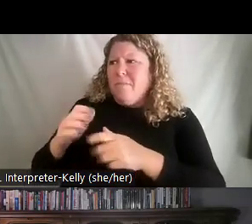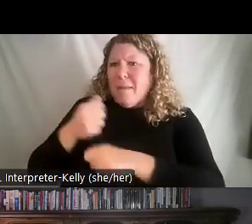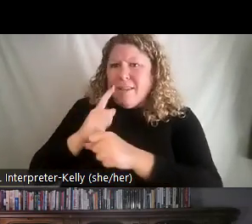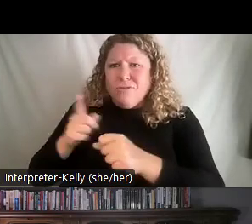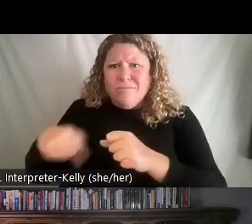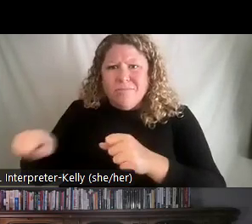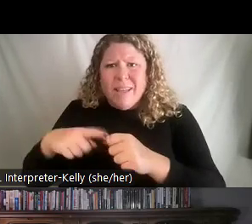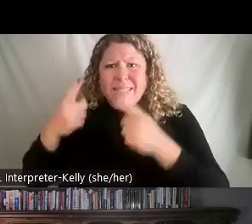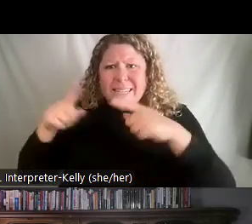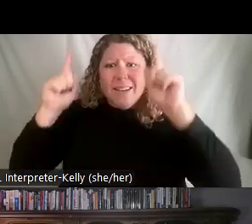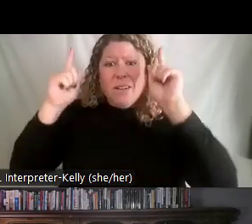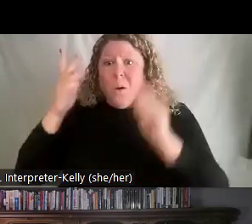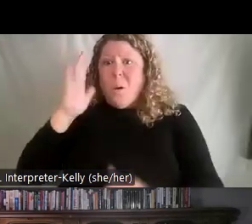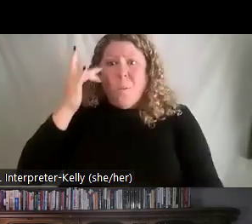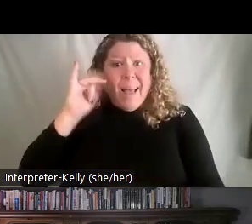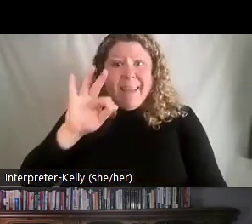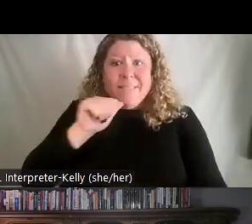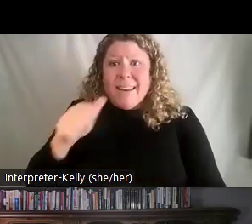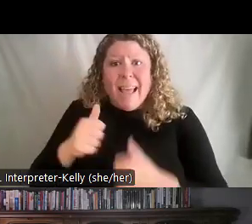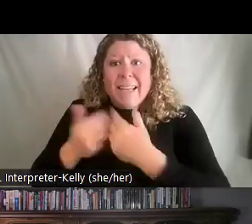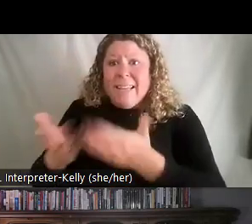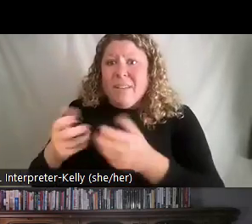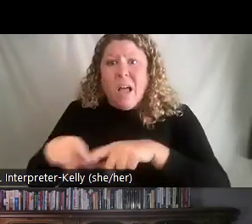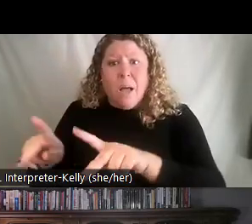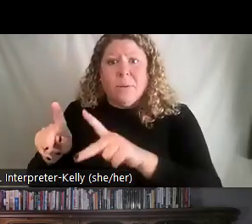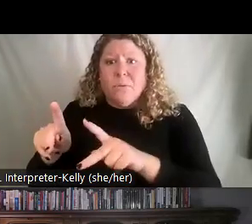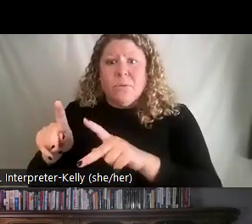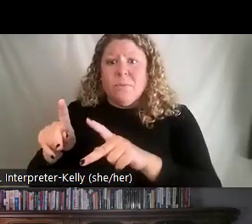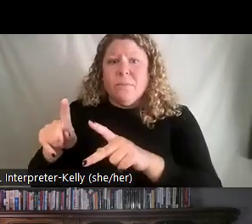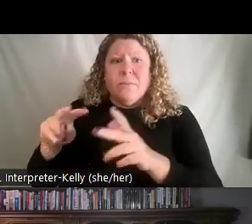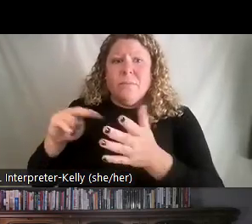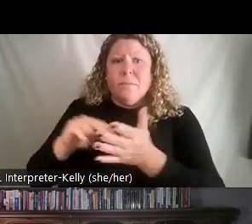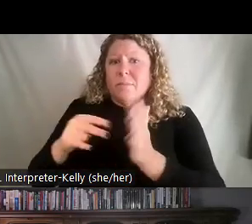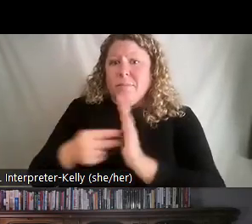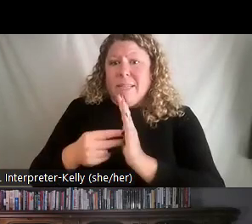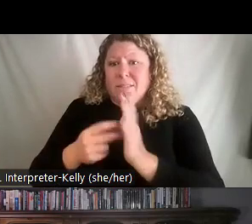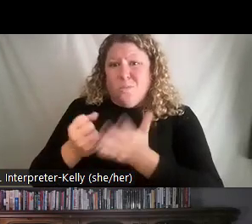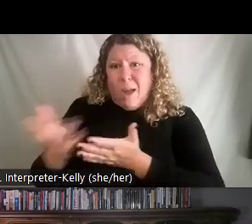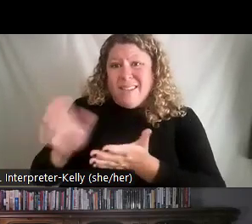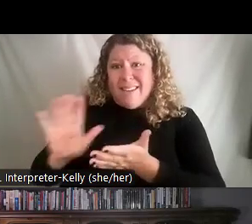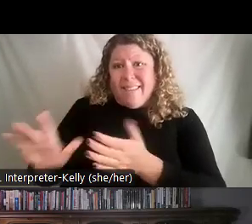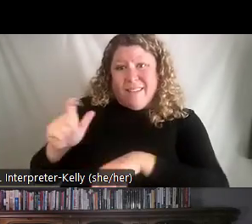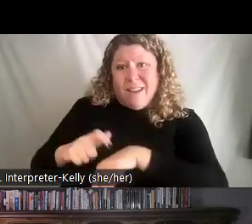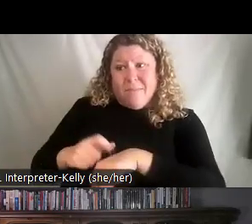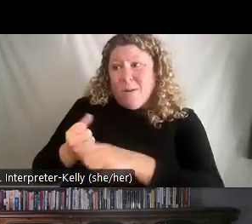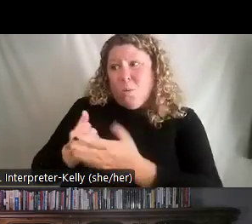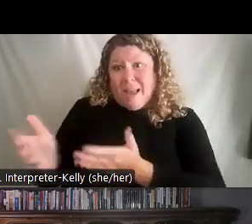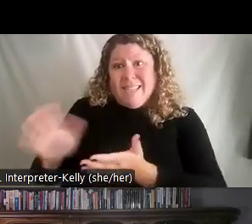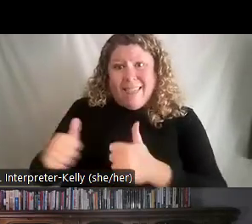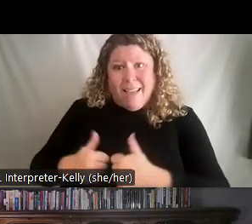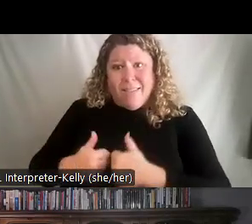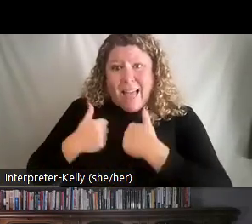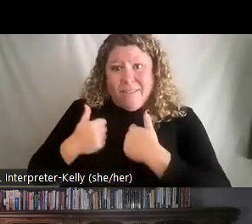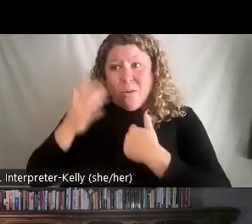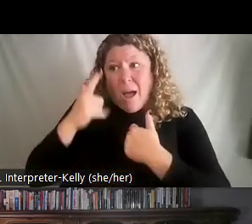because if we're not, if we're not giving them those opportunities, then we're really wasting their life because we do spend a lot of time at